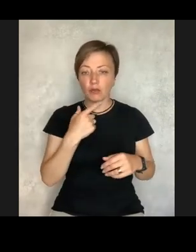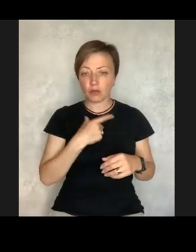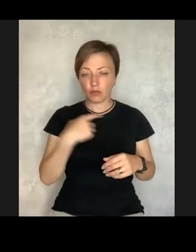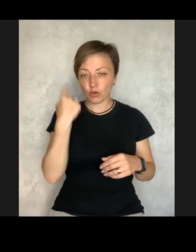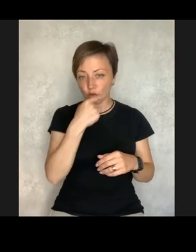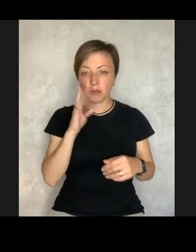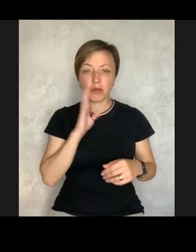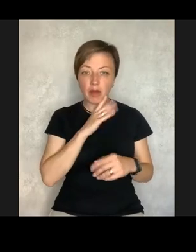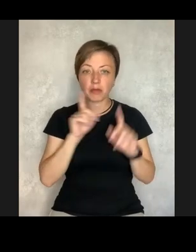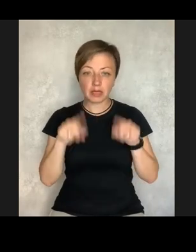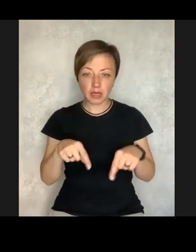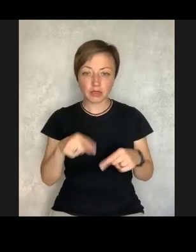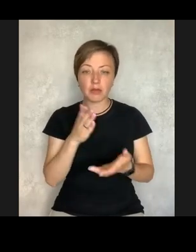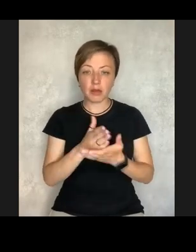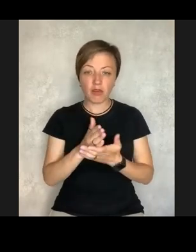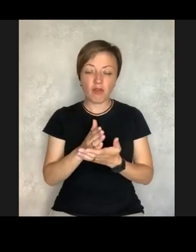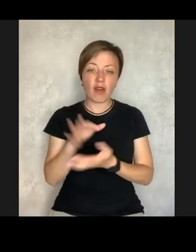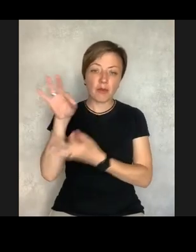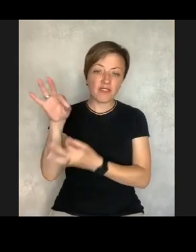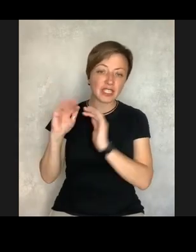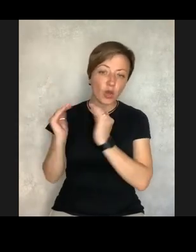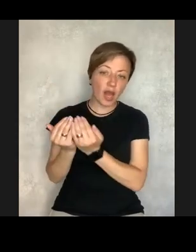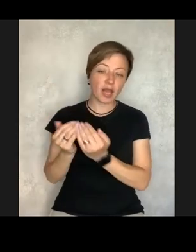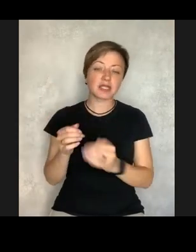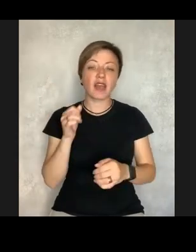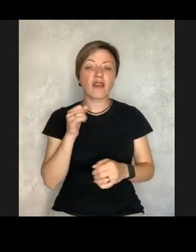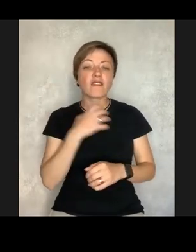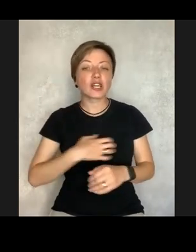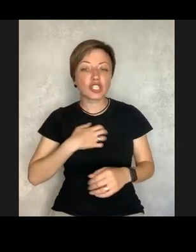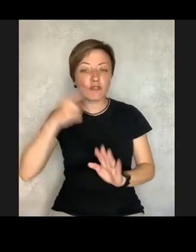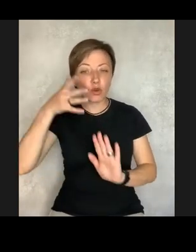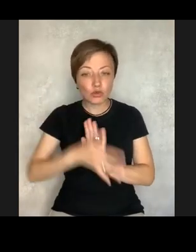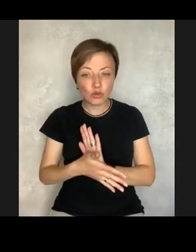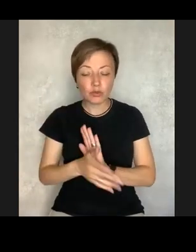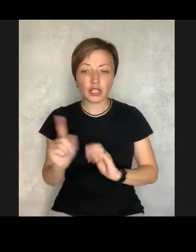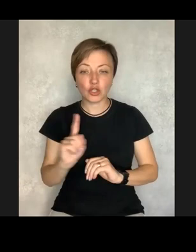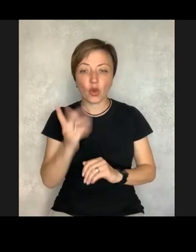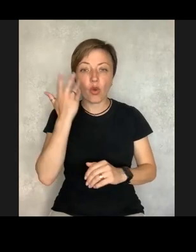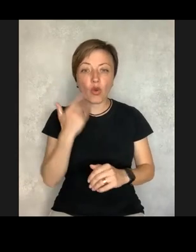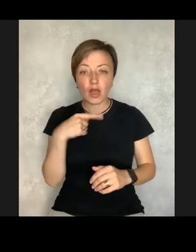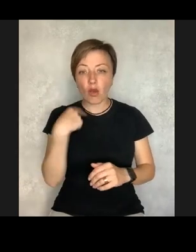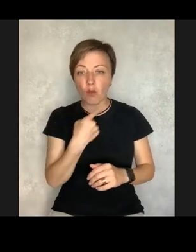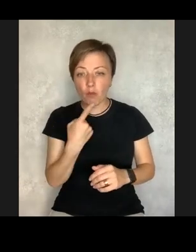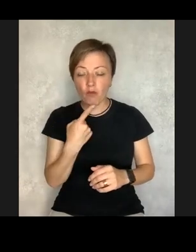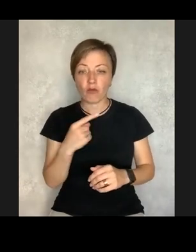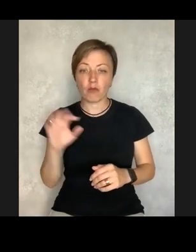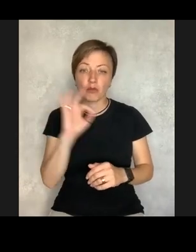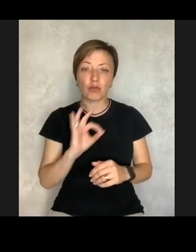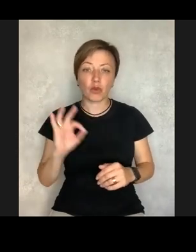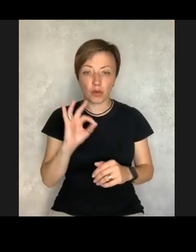Because, well, the parents and me as a mother, we are also isolated. But it's also crucial to understand